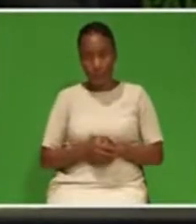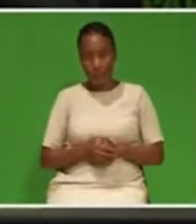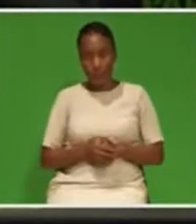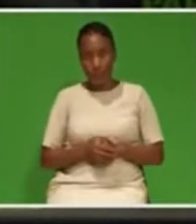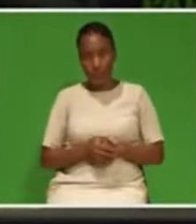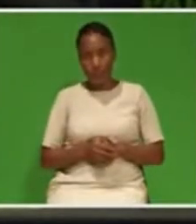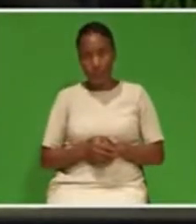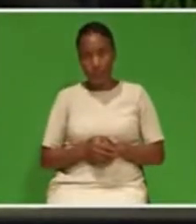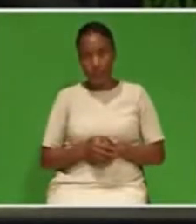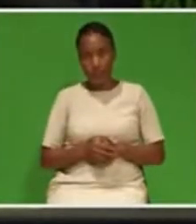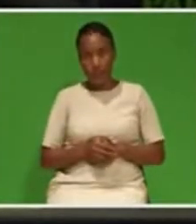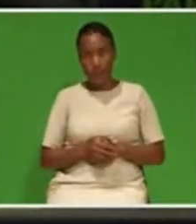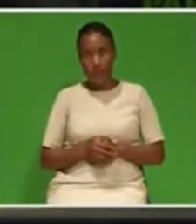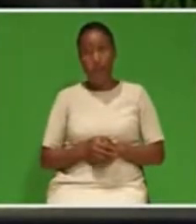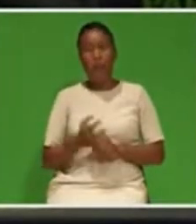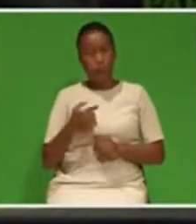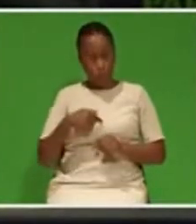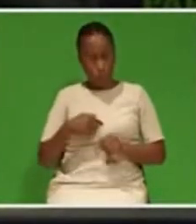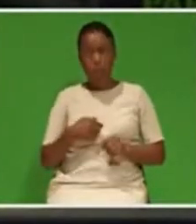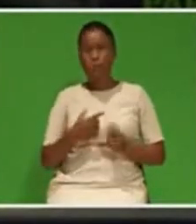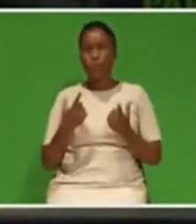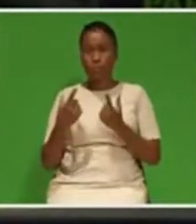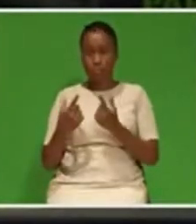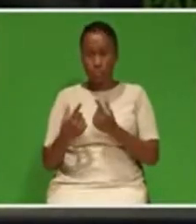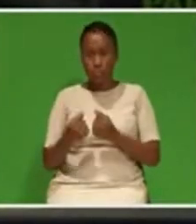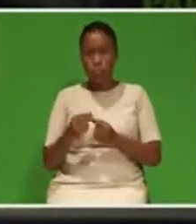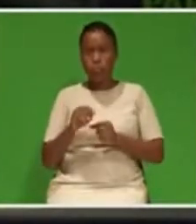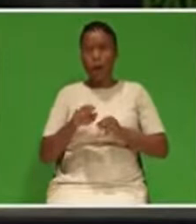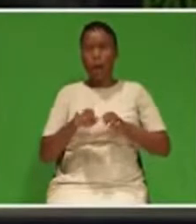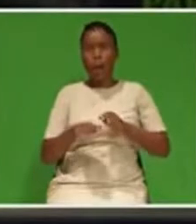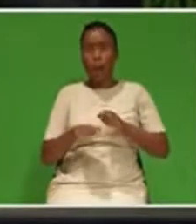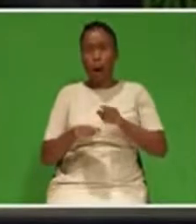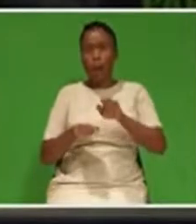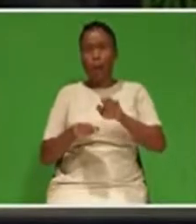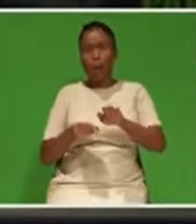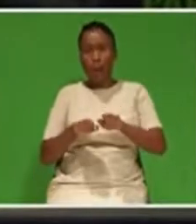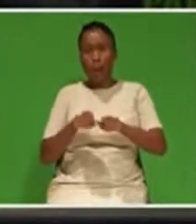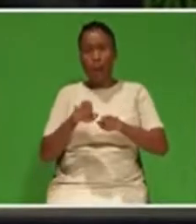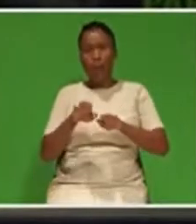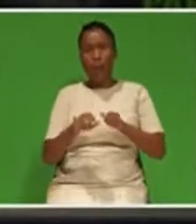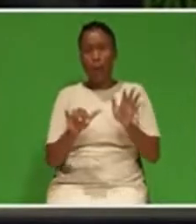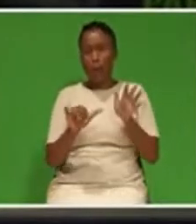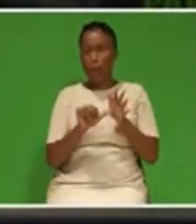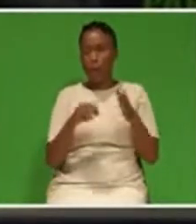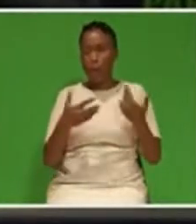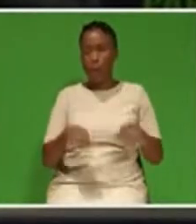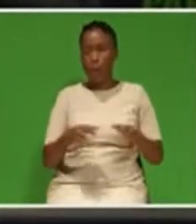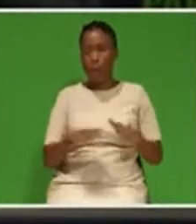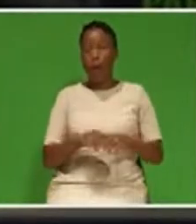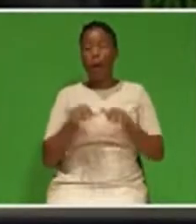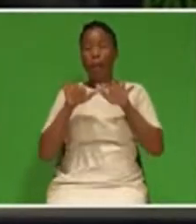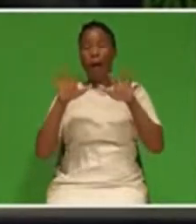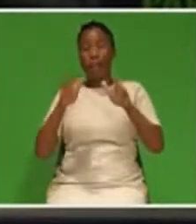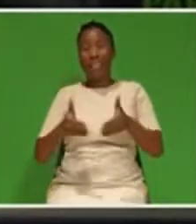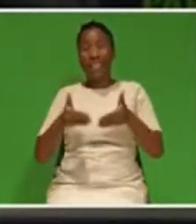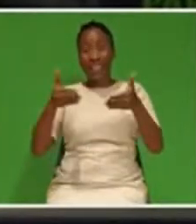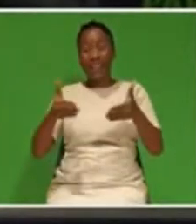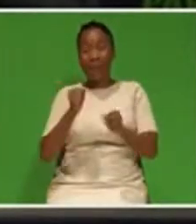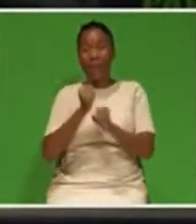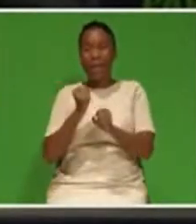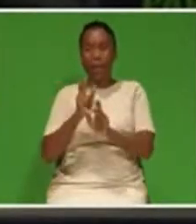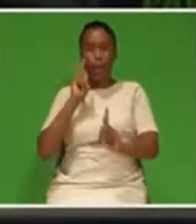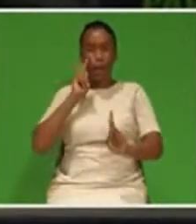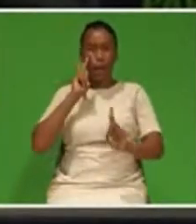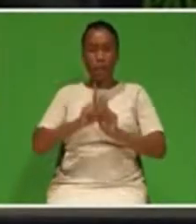taking important steps to professionalize the public service across all years,